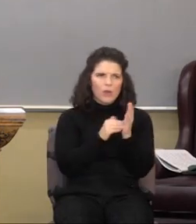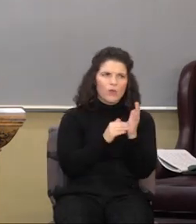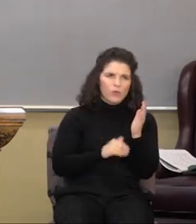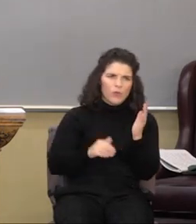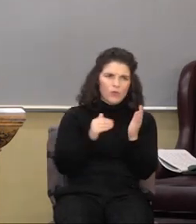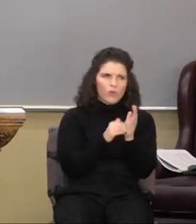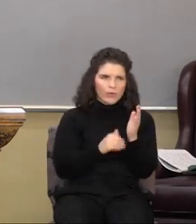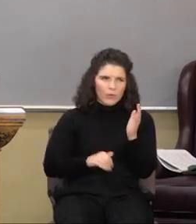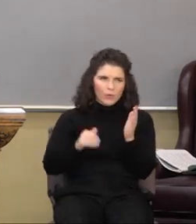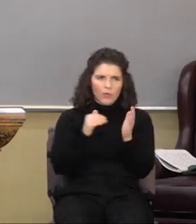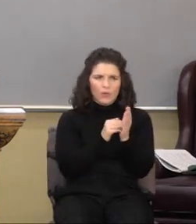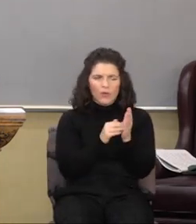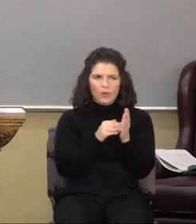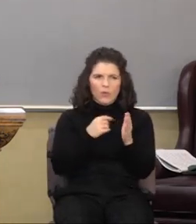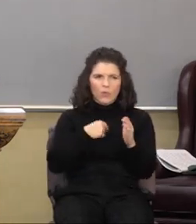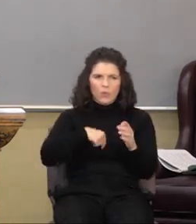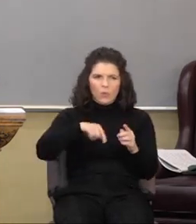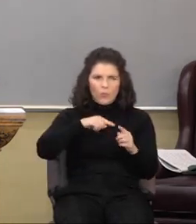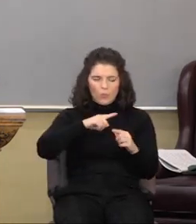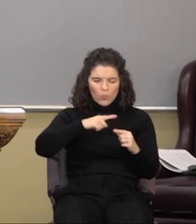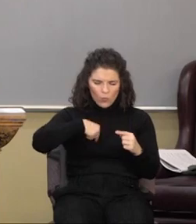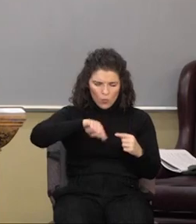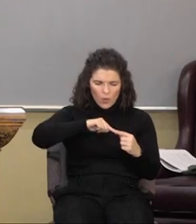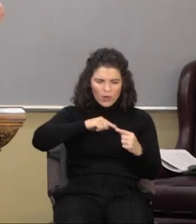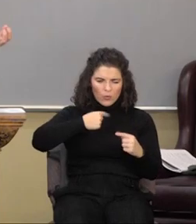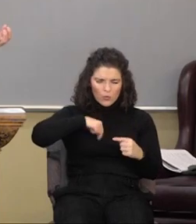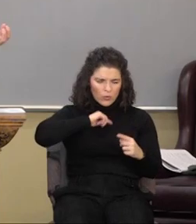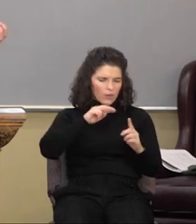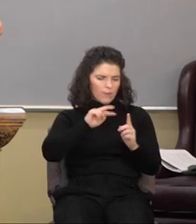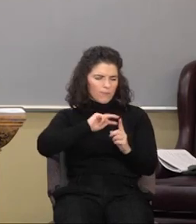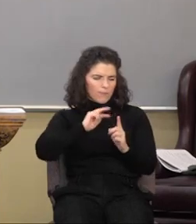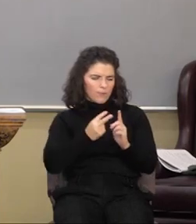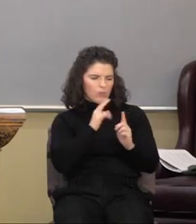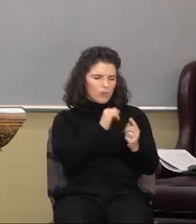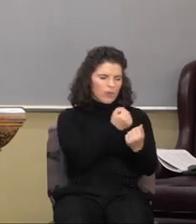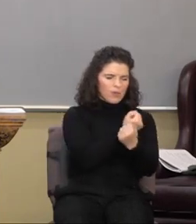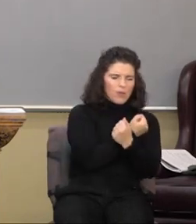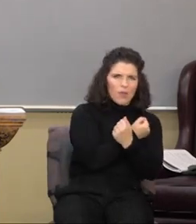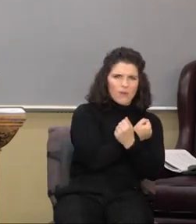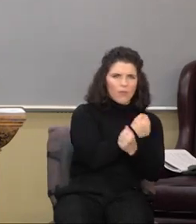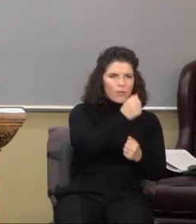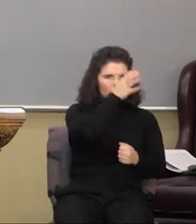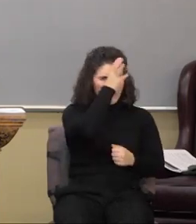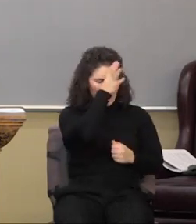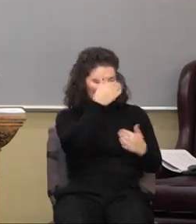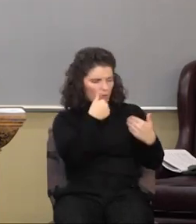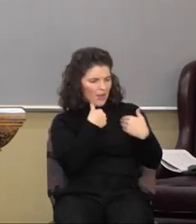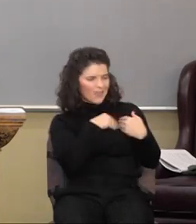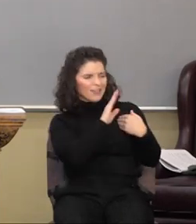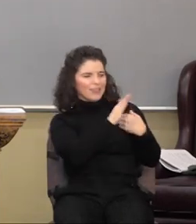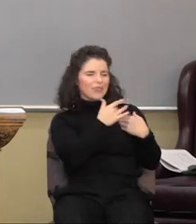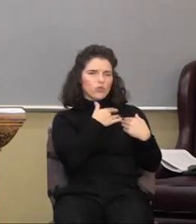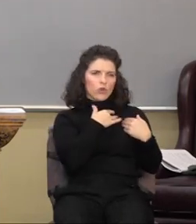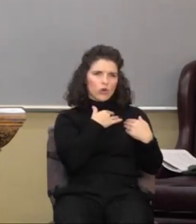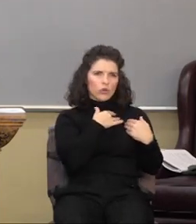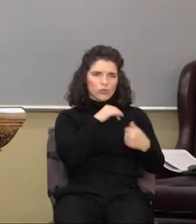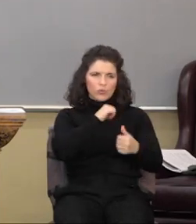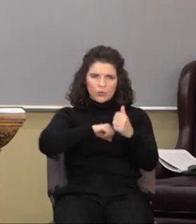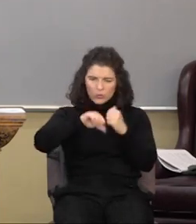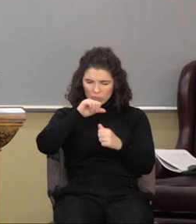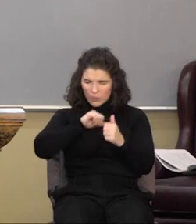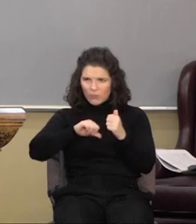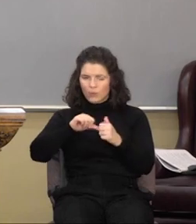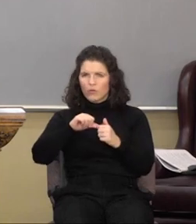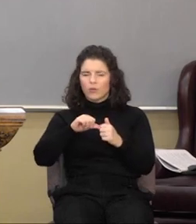When we view that love that our father has in our his heart towards each and every one of